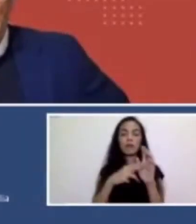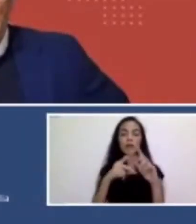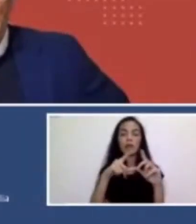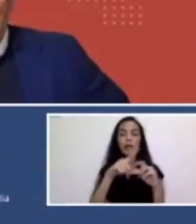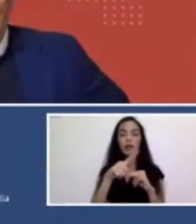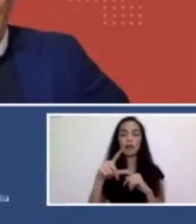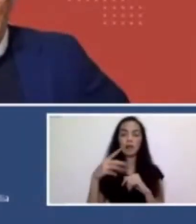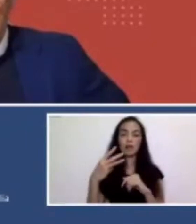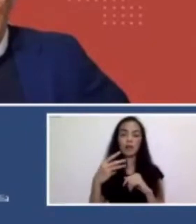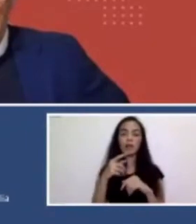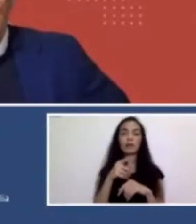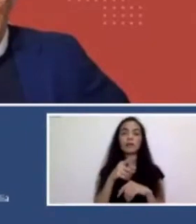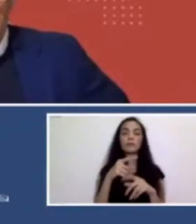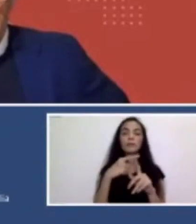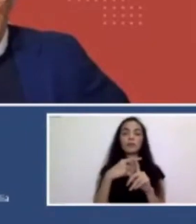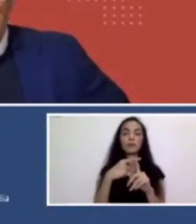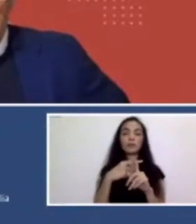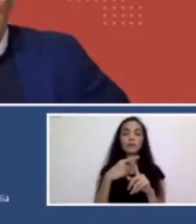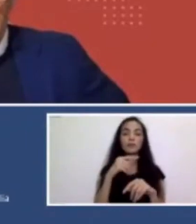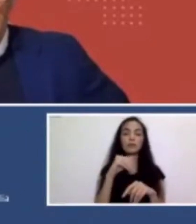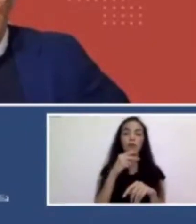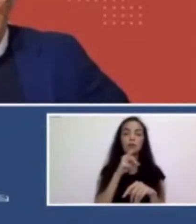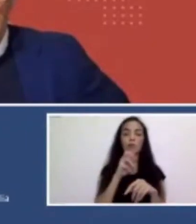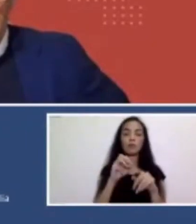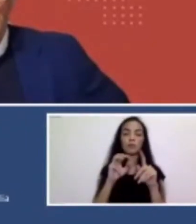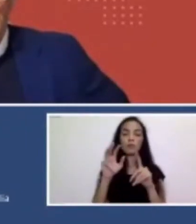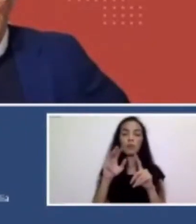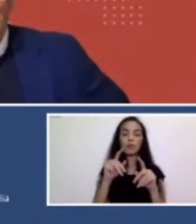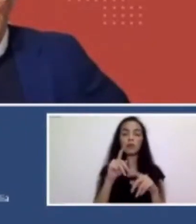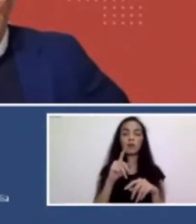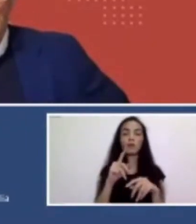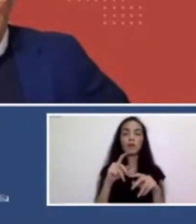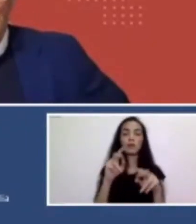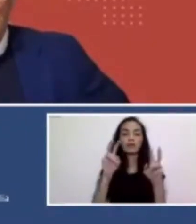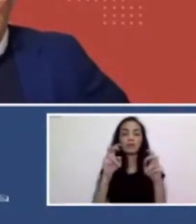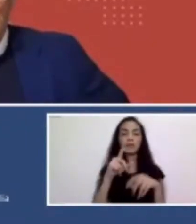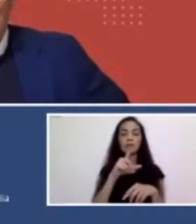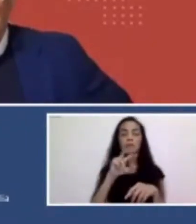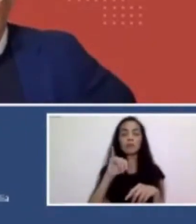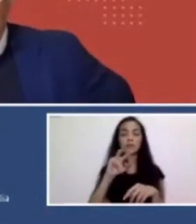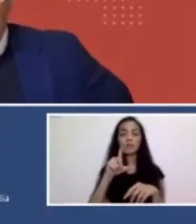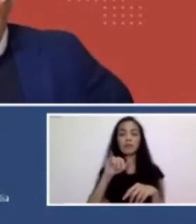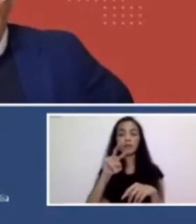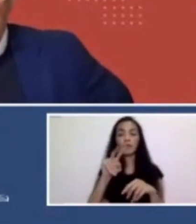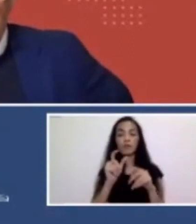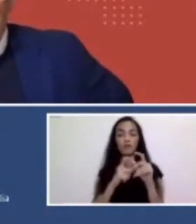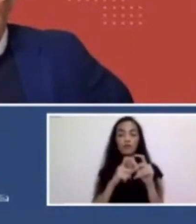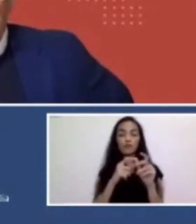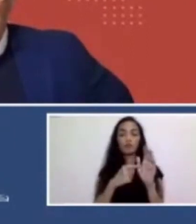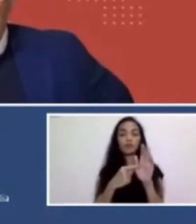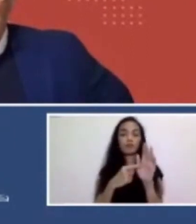2017, he completed the outdoor work called Sisyphus in Silkeborg in Denmark for the European Capital of Culture.